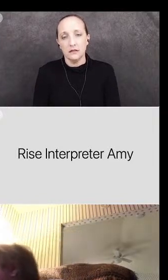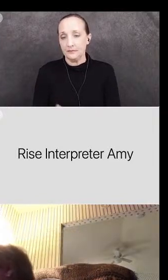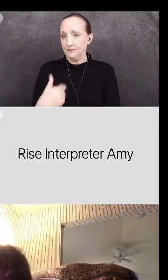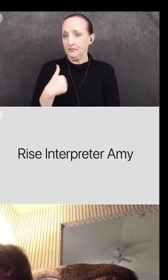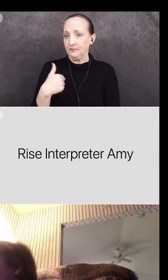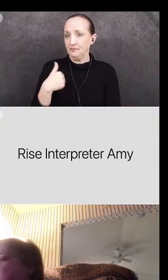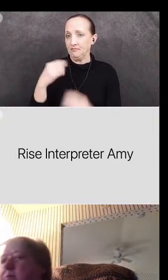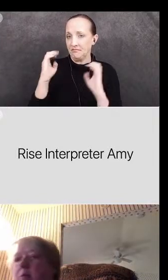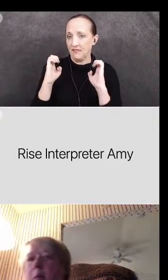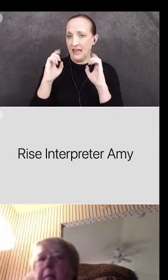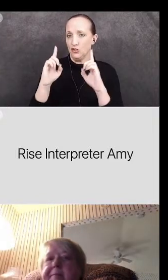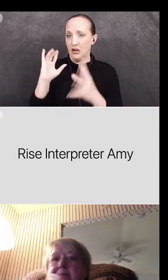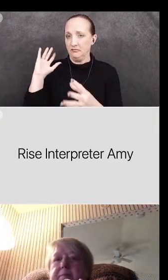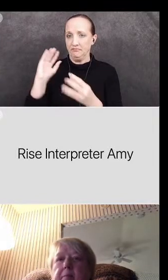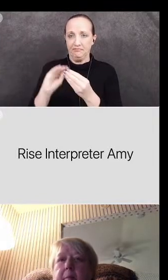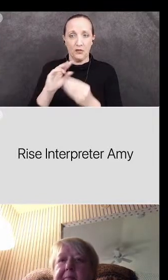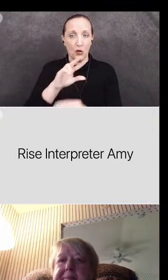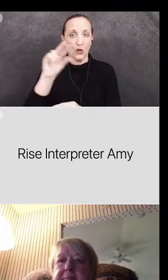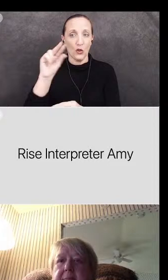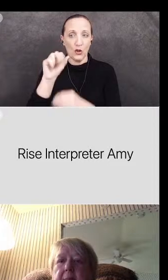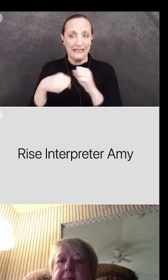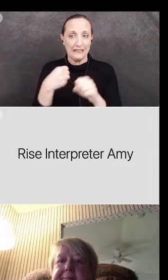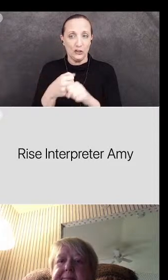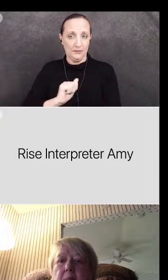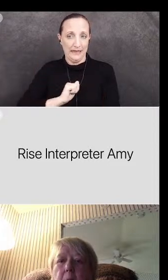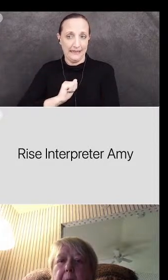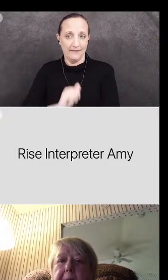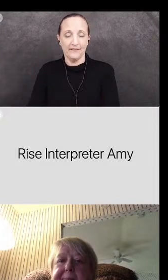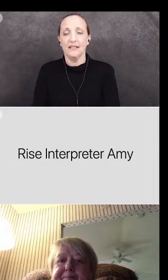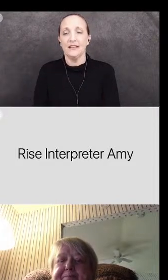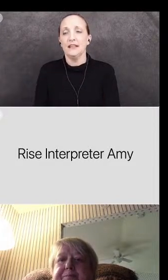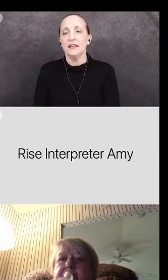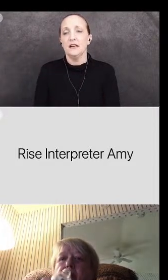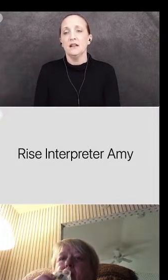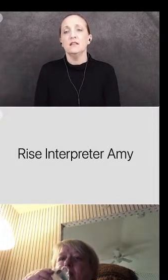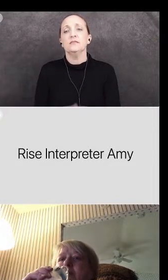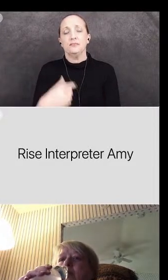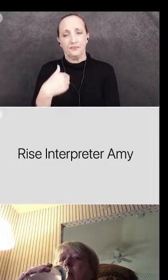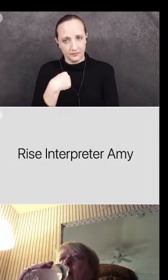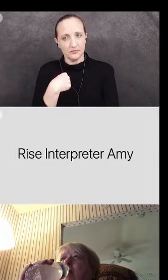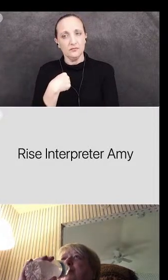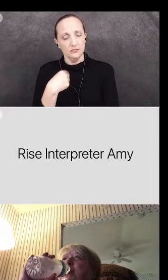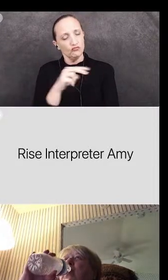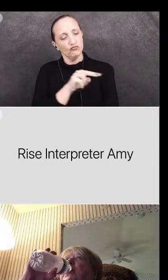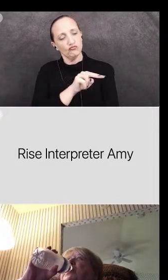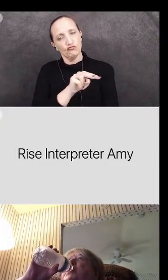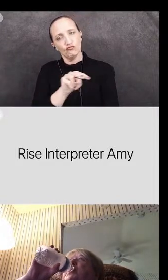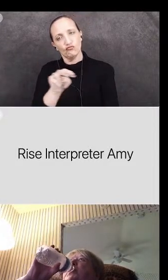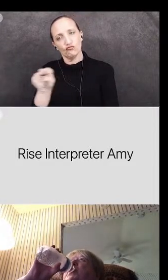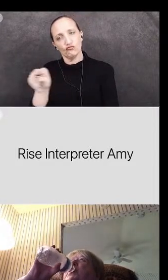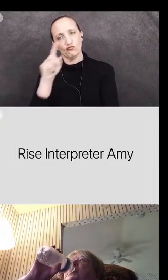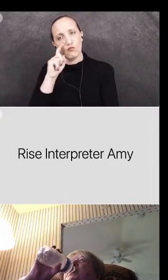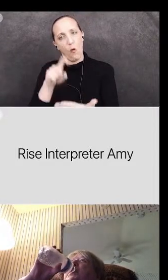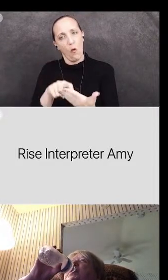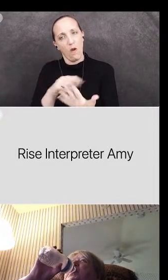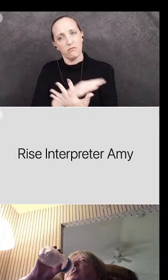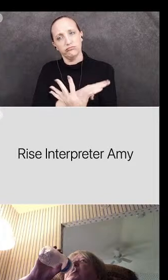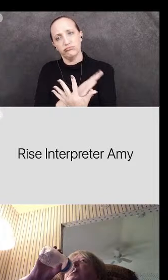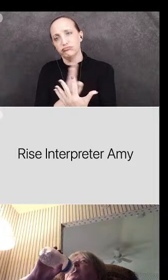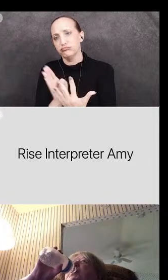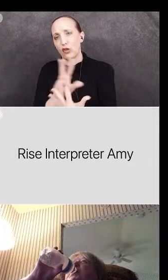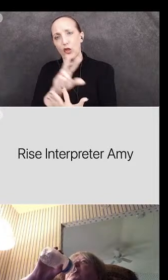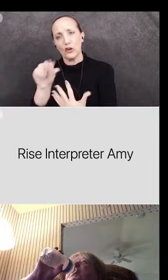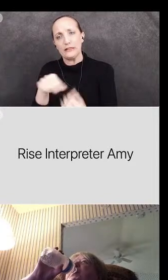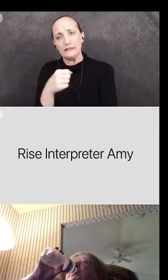education for about 30 years myself, you know, I've noticed that over that period of time that